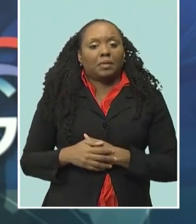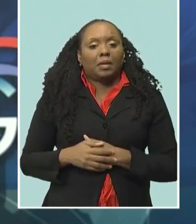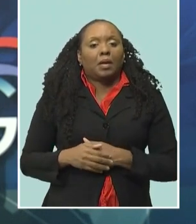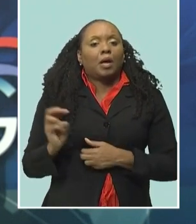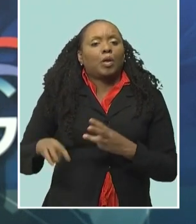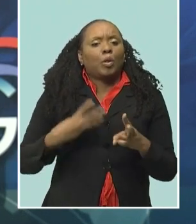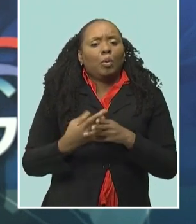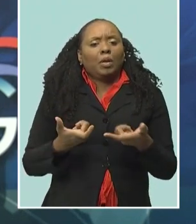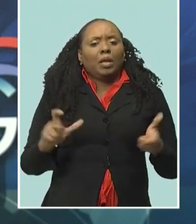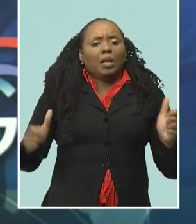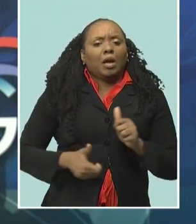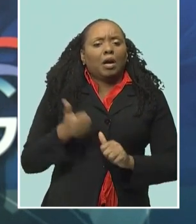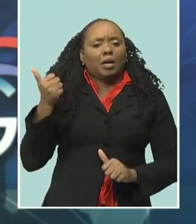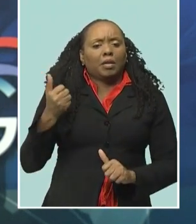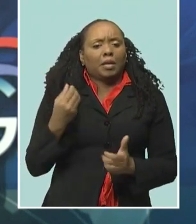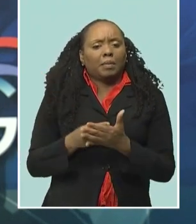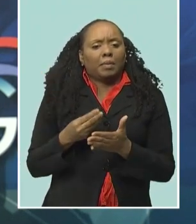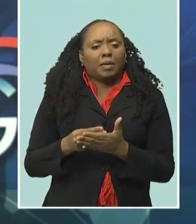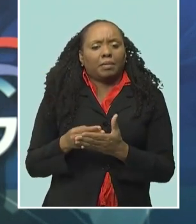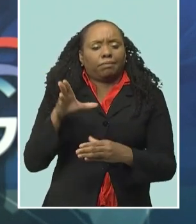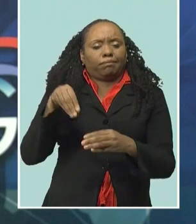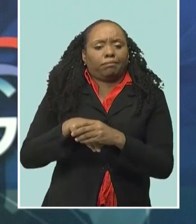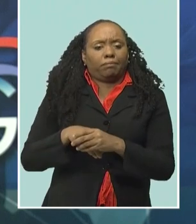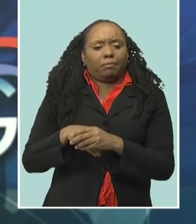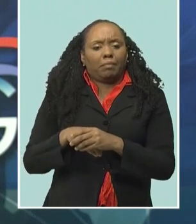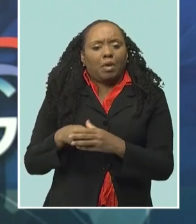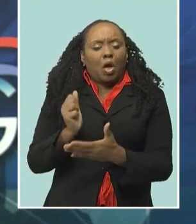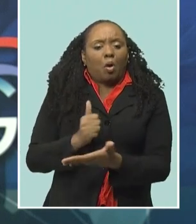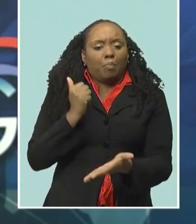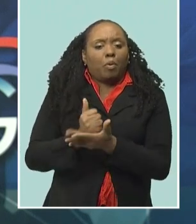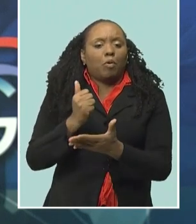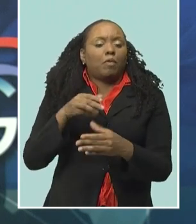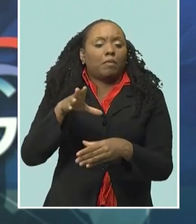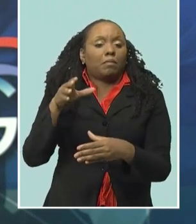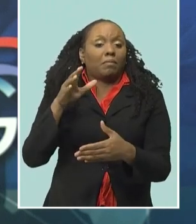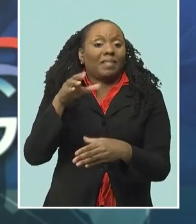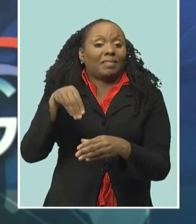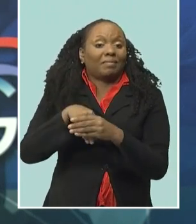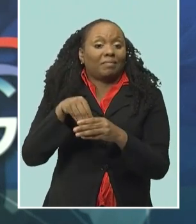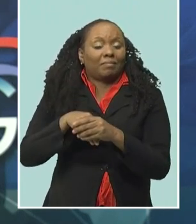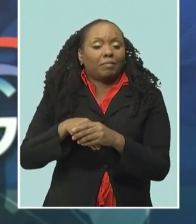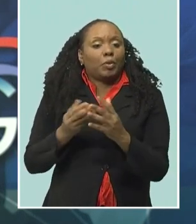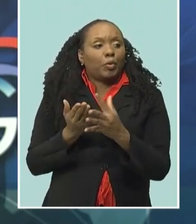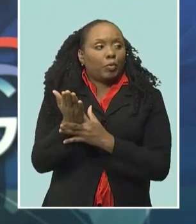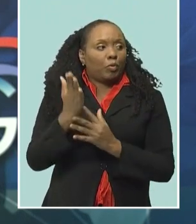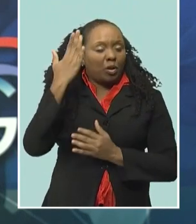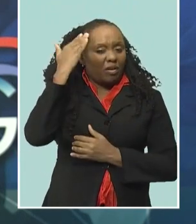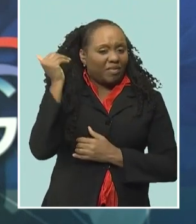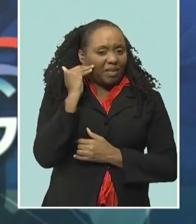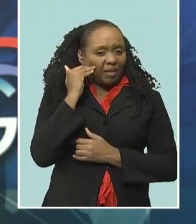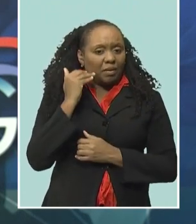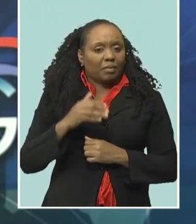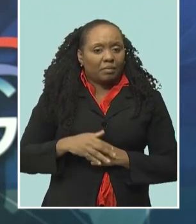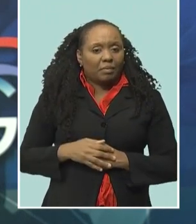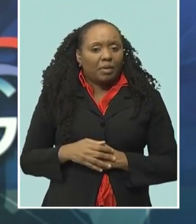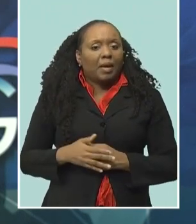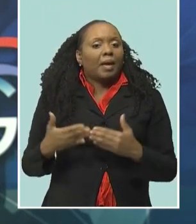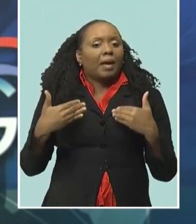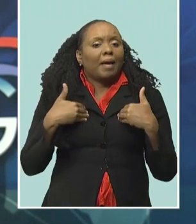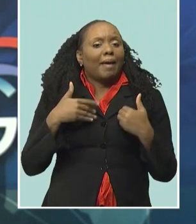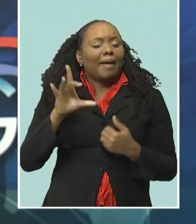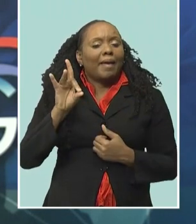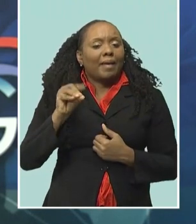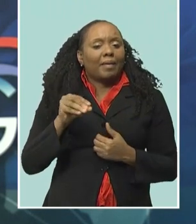Icheon, Korea, approved the investment. This provides the bank with a capital base of more than $80 million and a capacity to lend